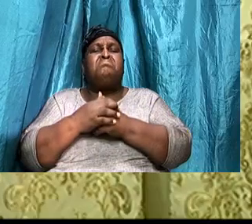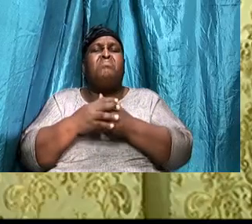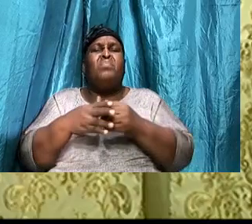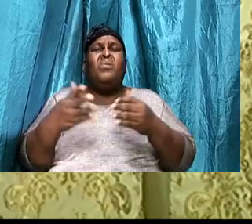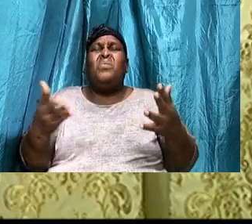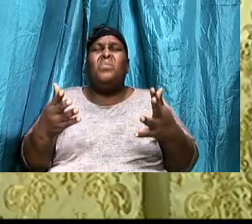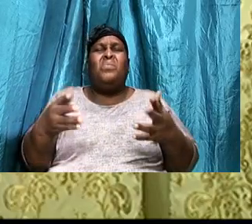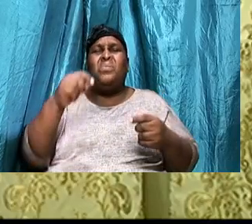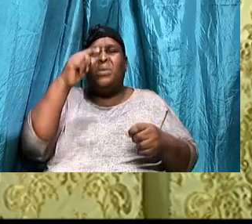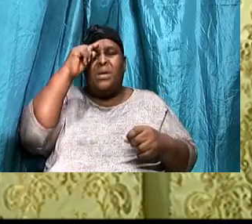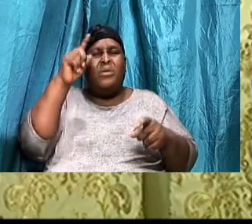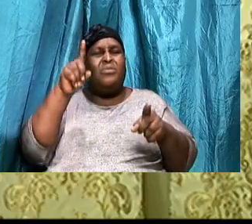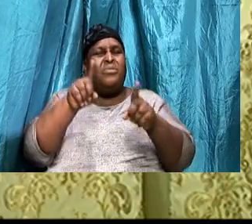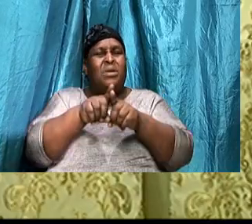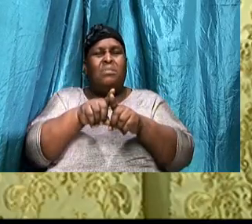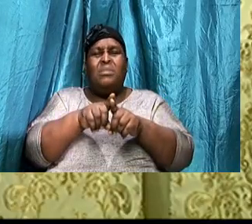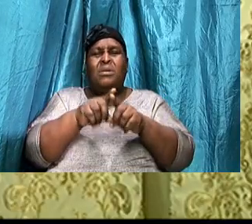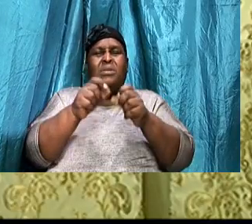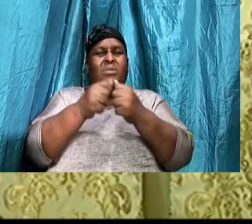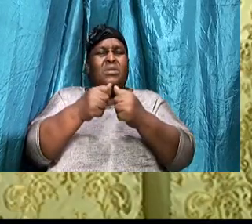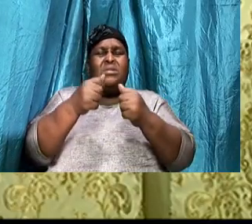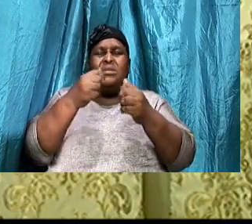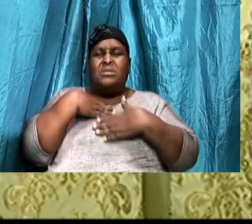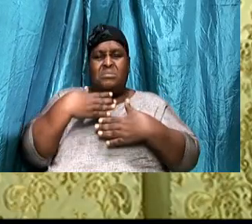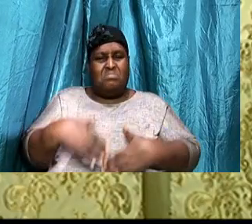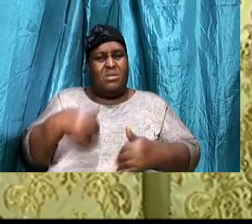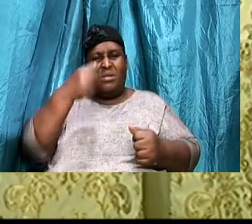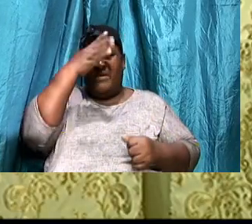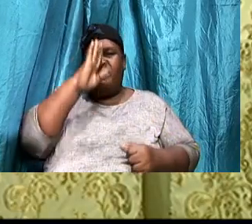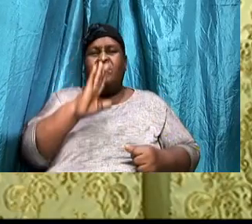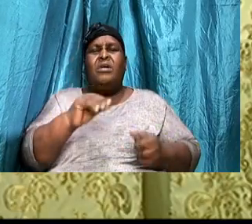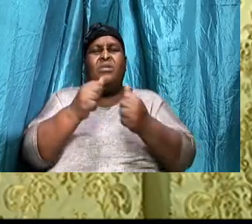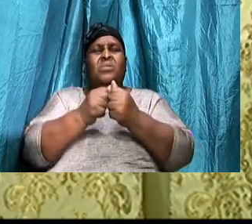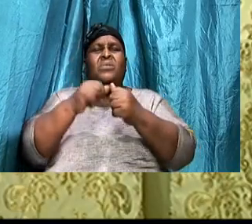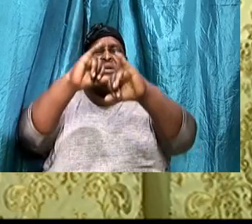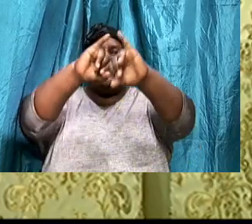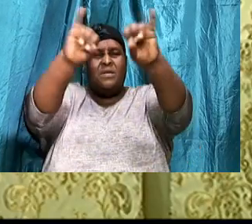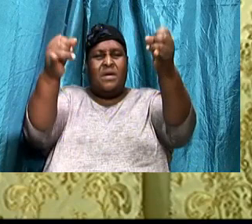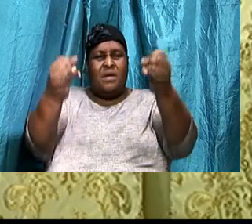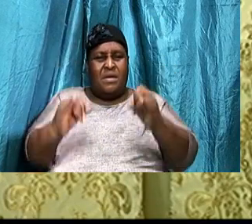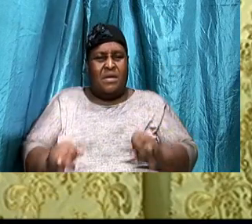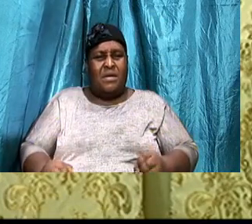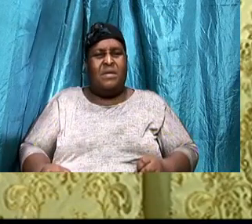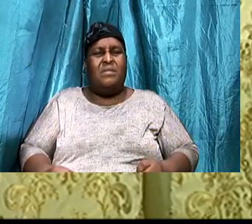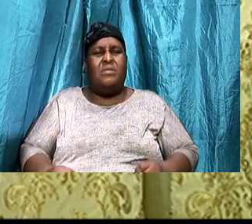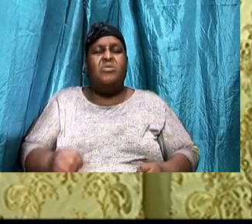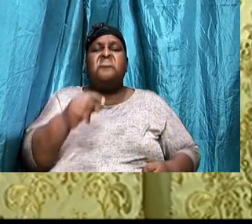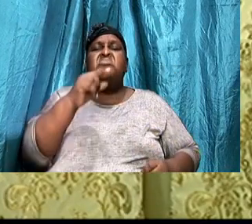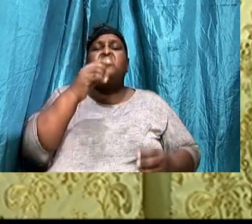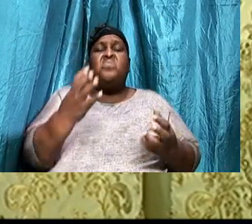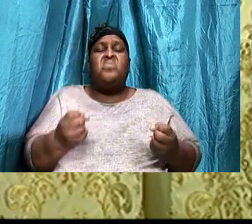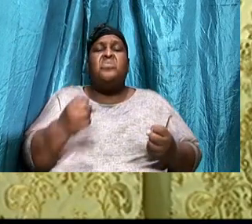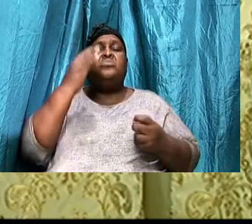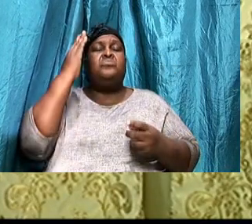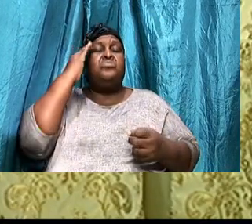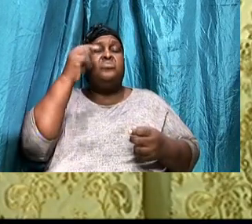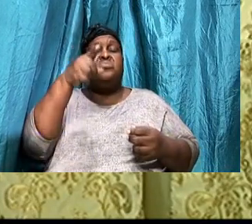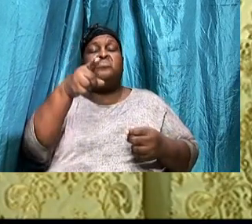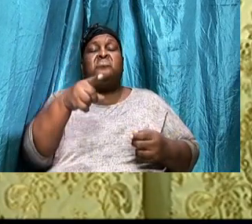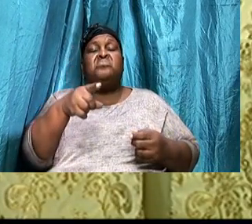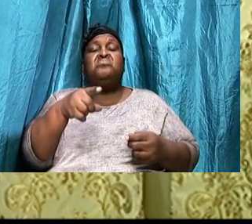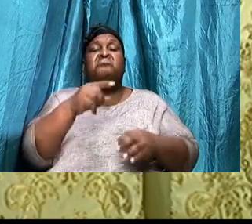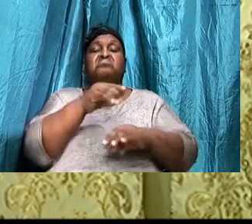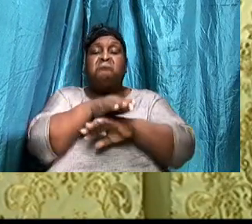temple of God, With idols, I want you to know today, Tonight, That you are the temple of God, And being